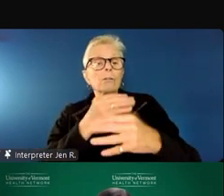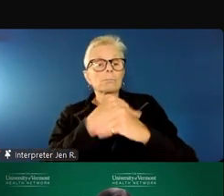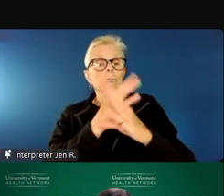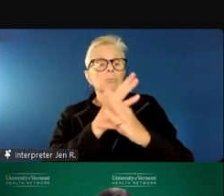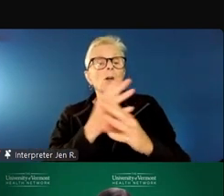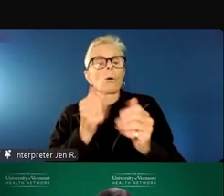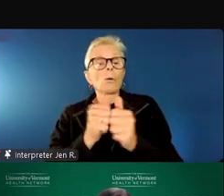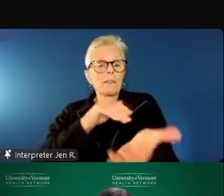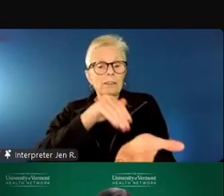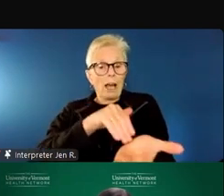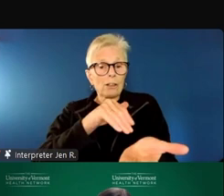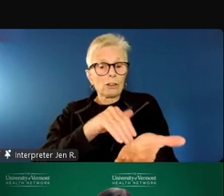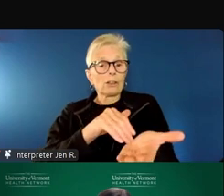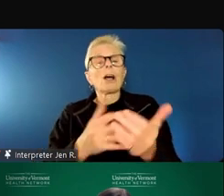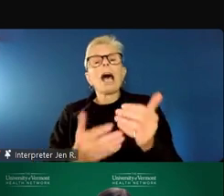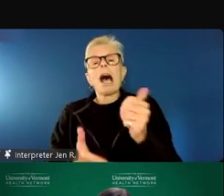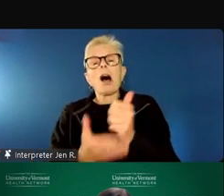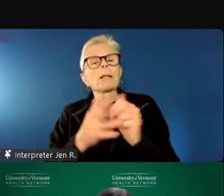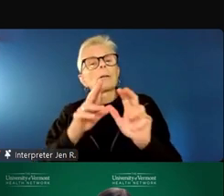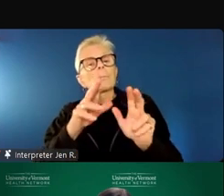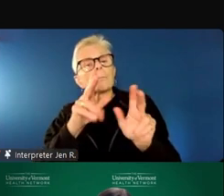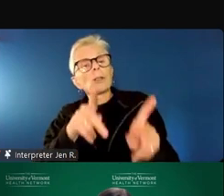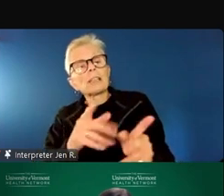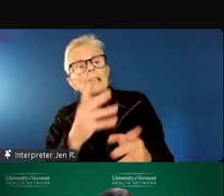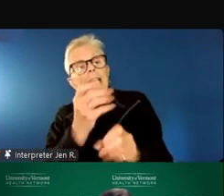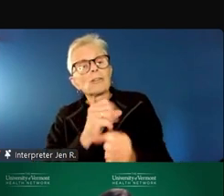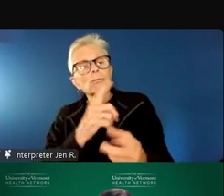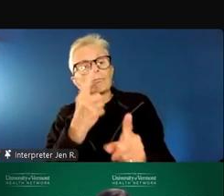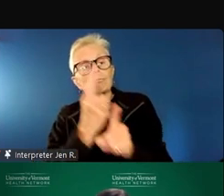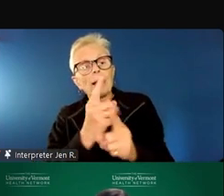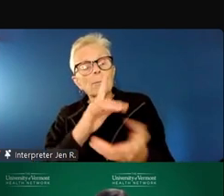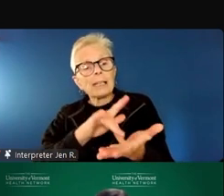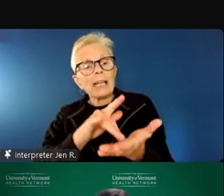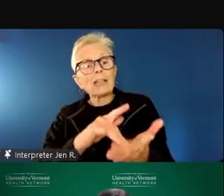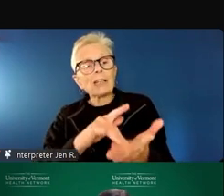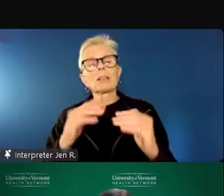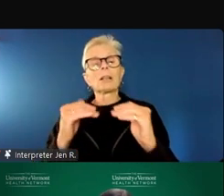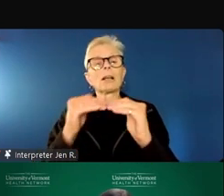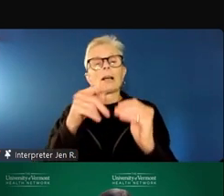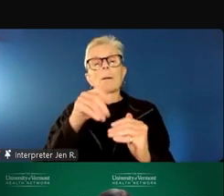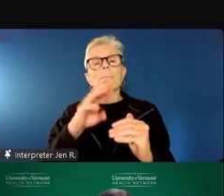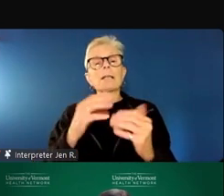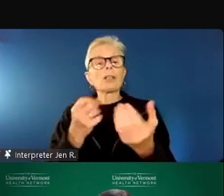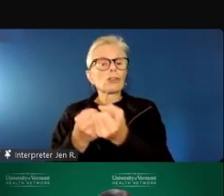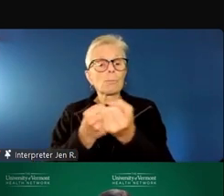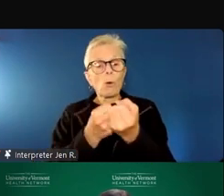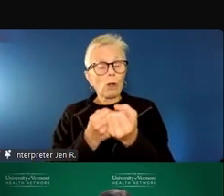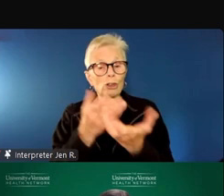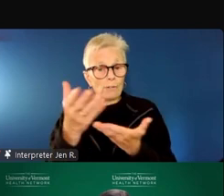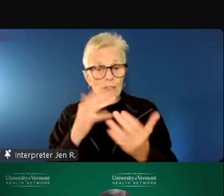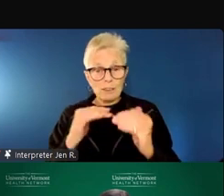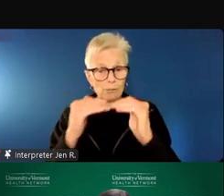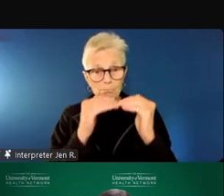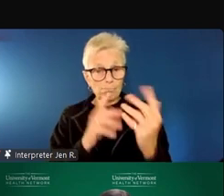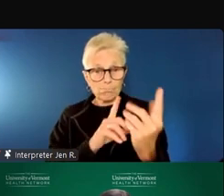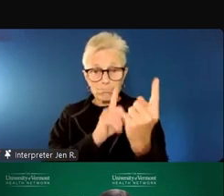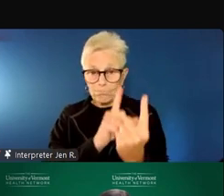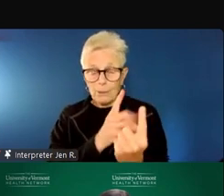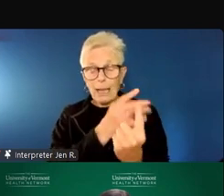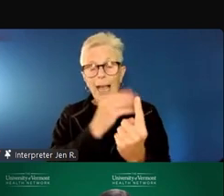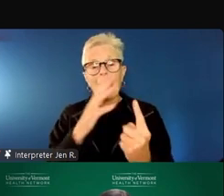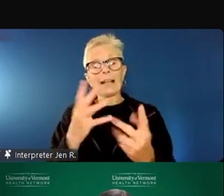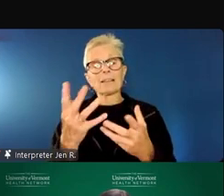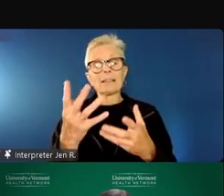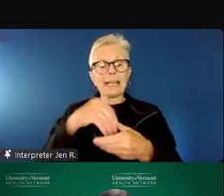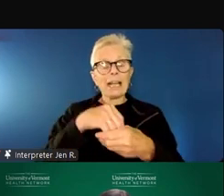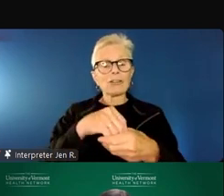assistance with medications, peer support services, and engagement. And we're really excited that the location for our mental